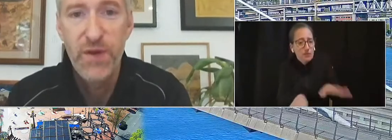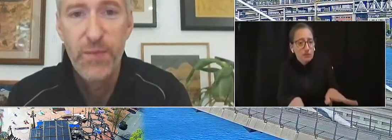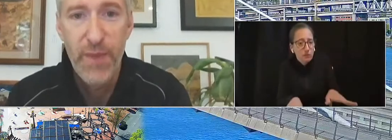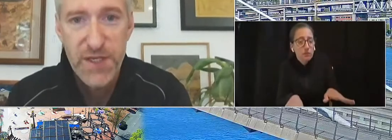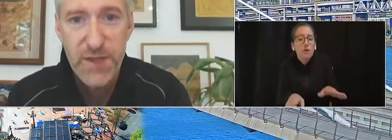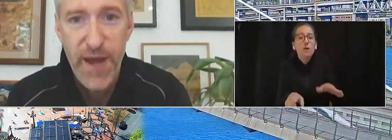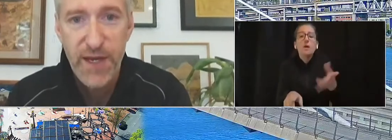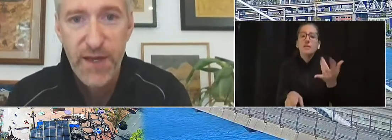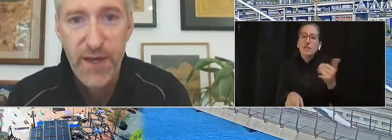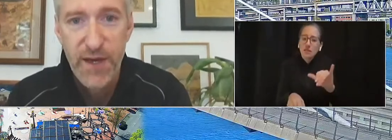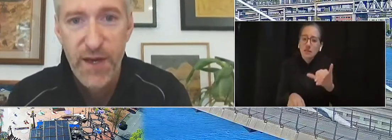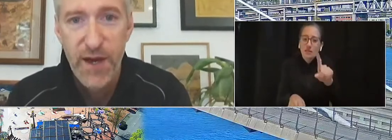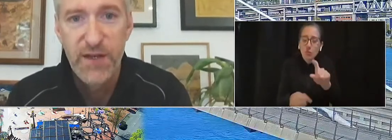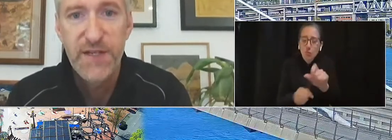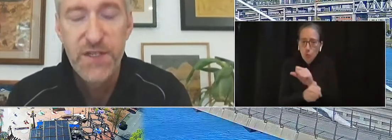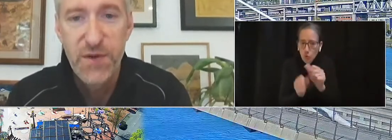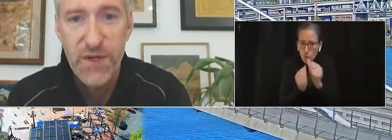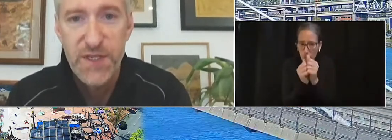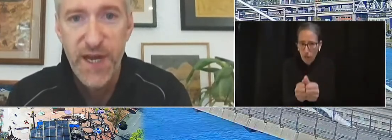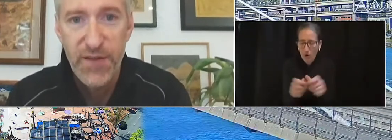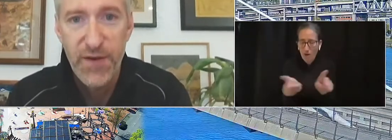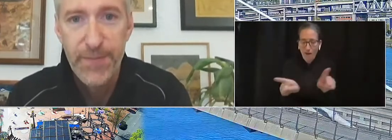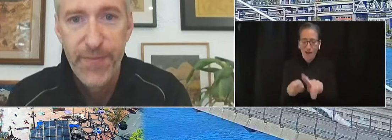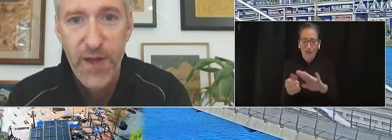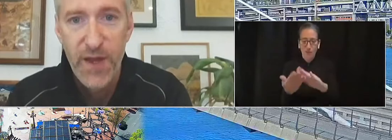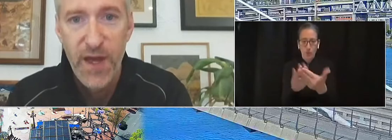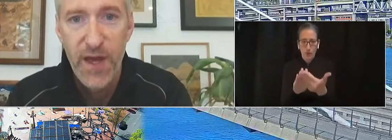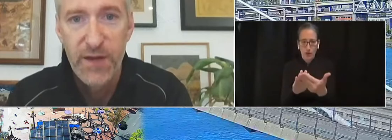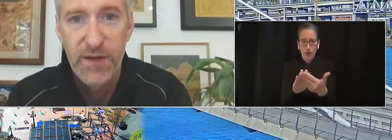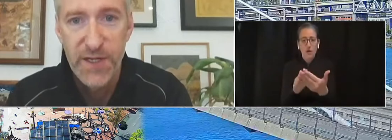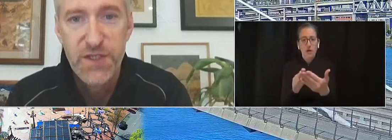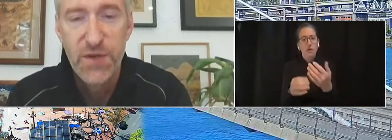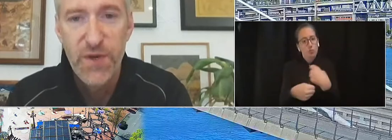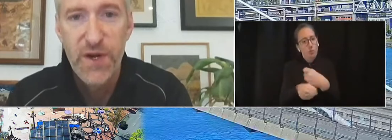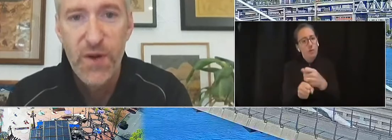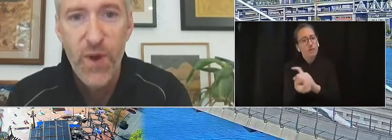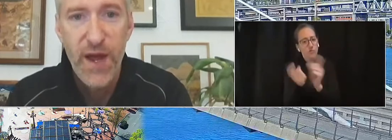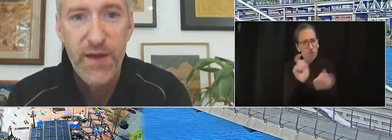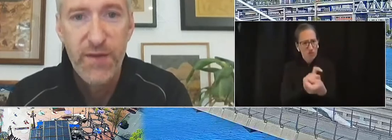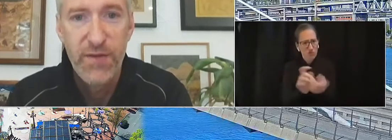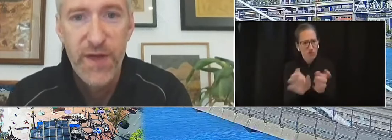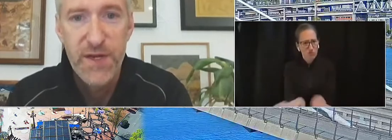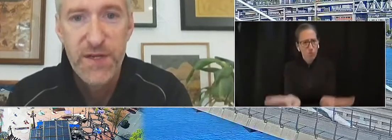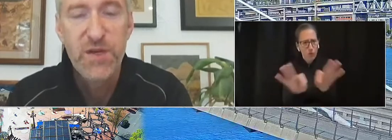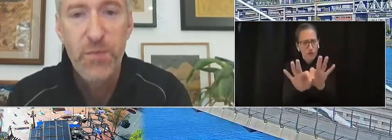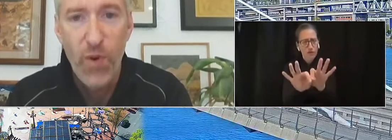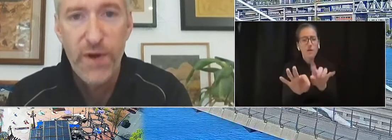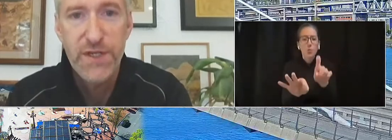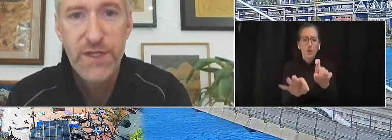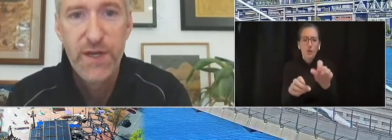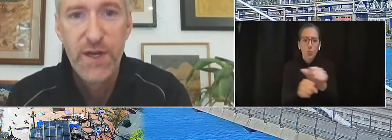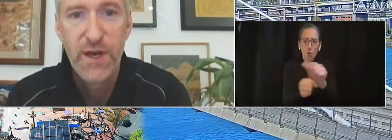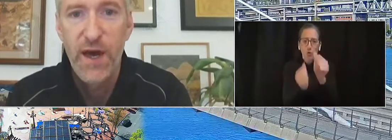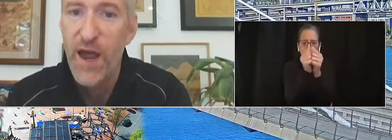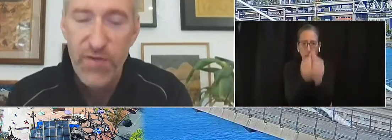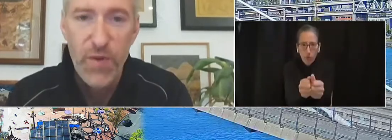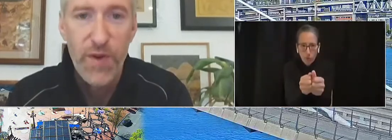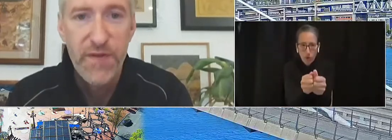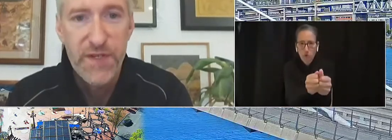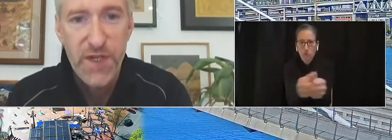that we must make. Let's do it together. And let's do it in a way that supports